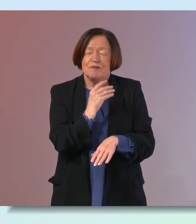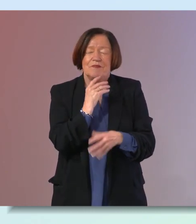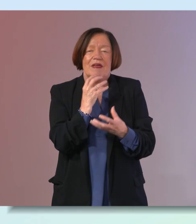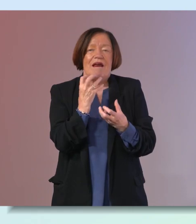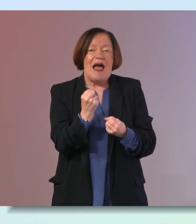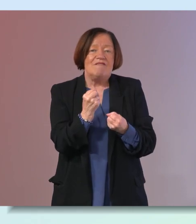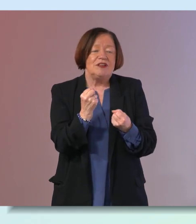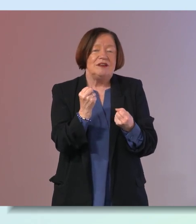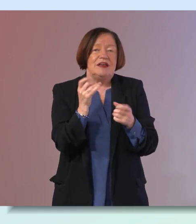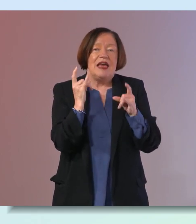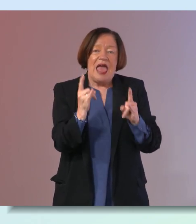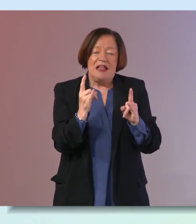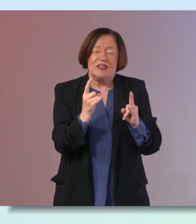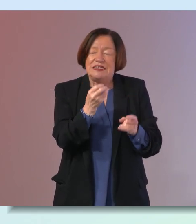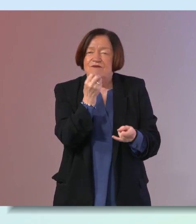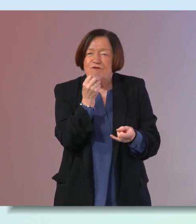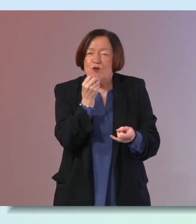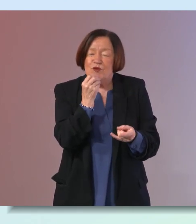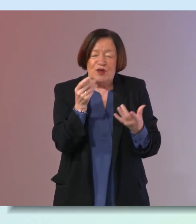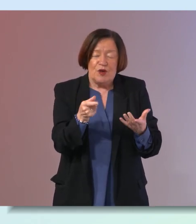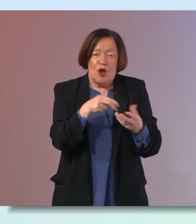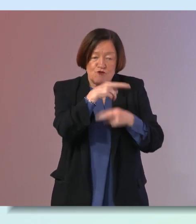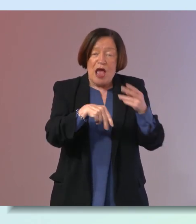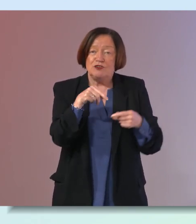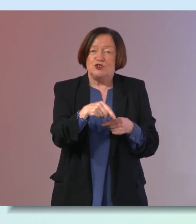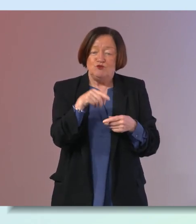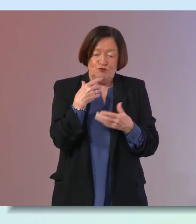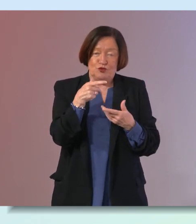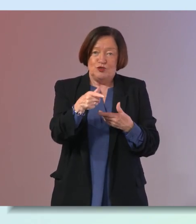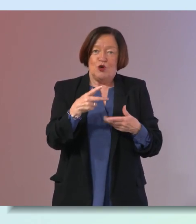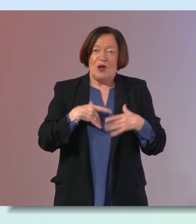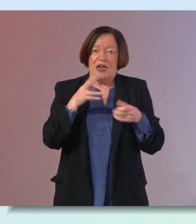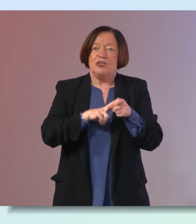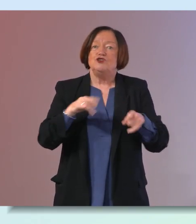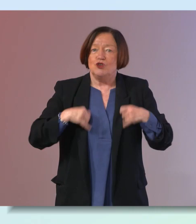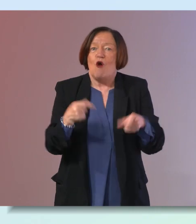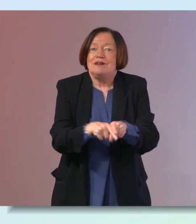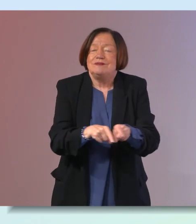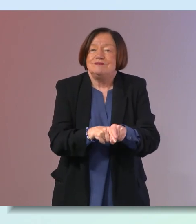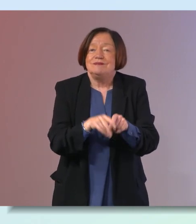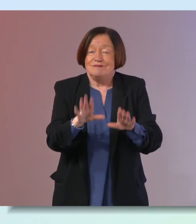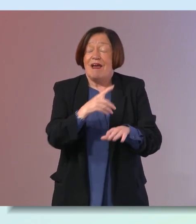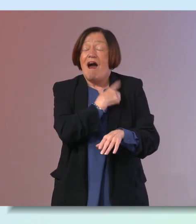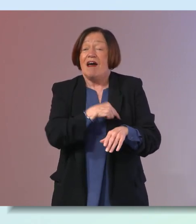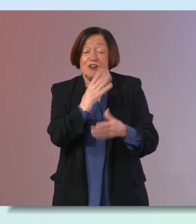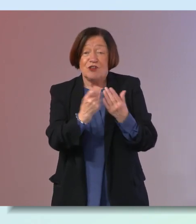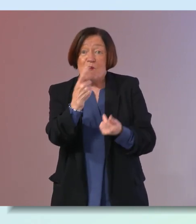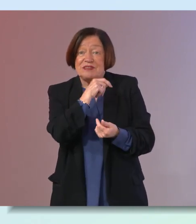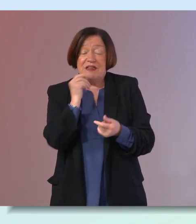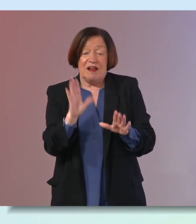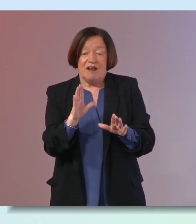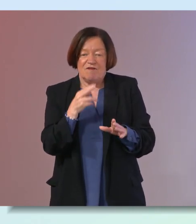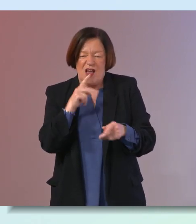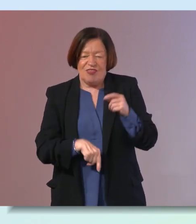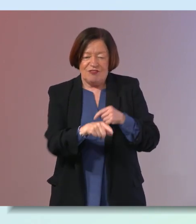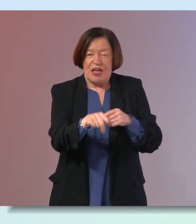i guess healthy snacks that are around you that you're actually going to enjoy because honestly you know if somebody says instead